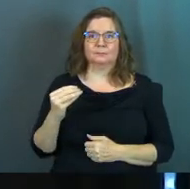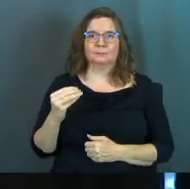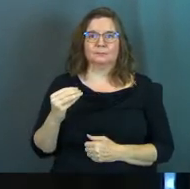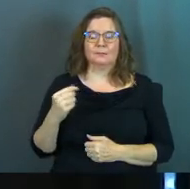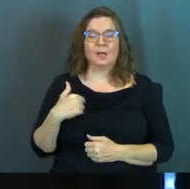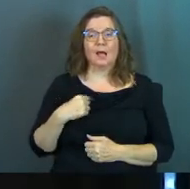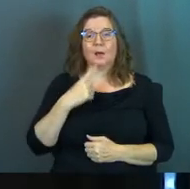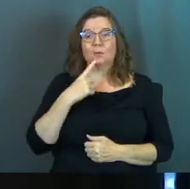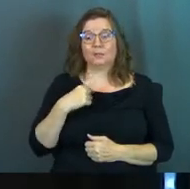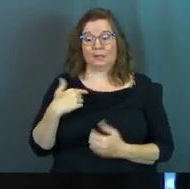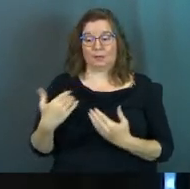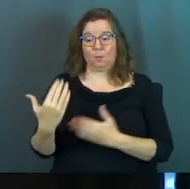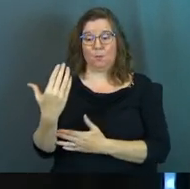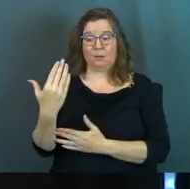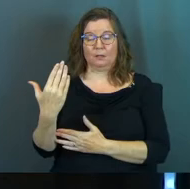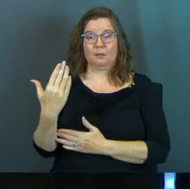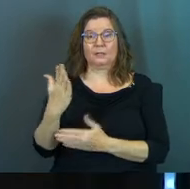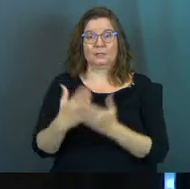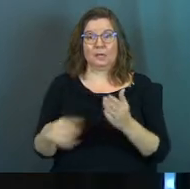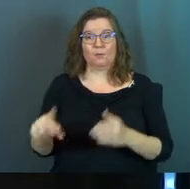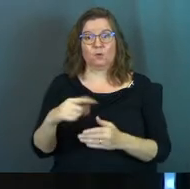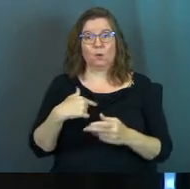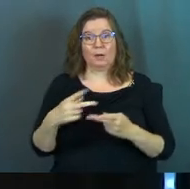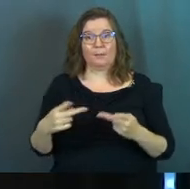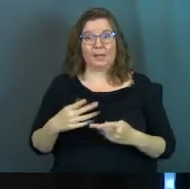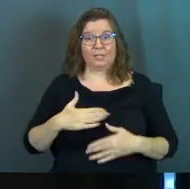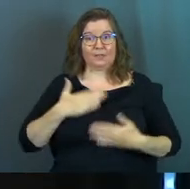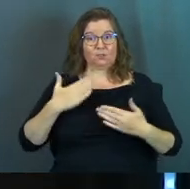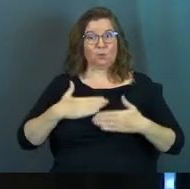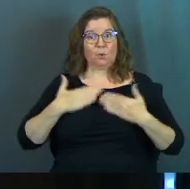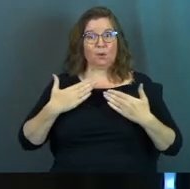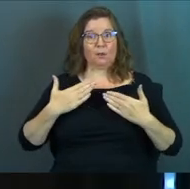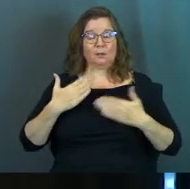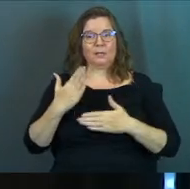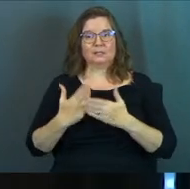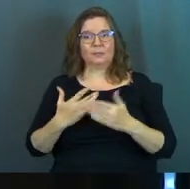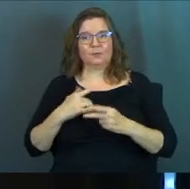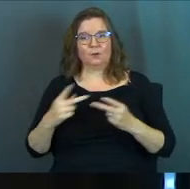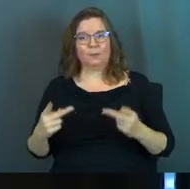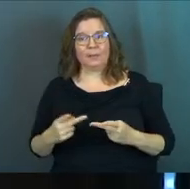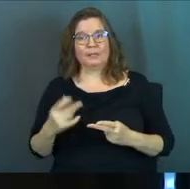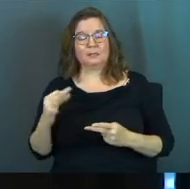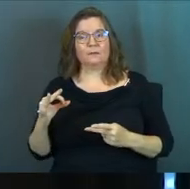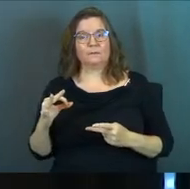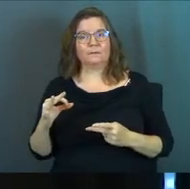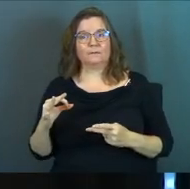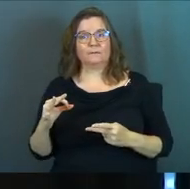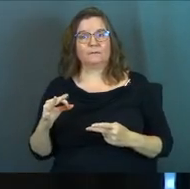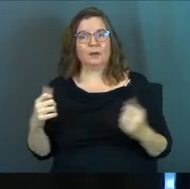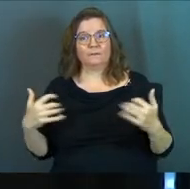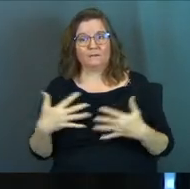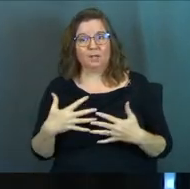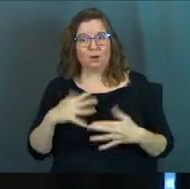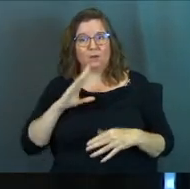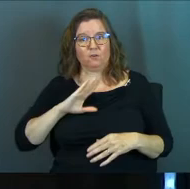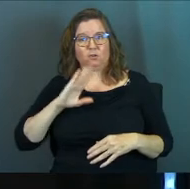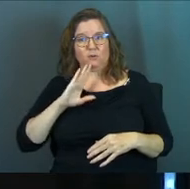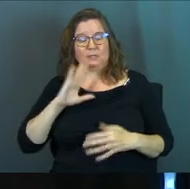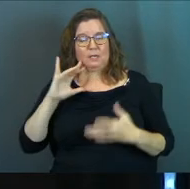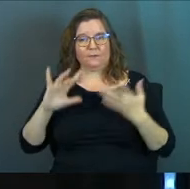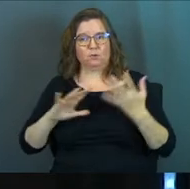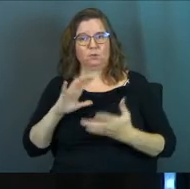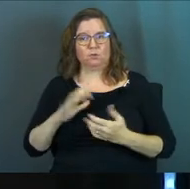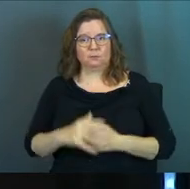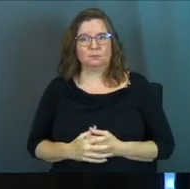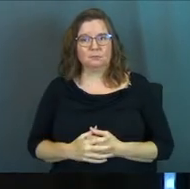And I would say this morning, some of you were in a place of joy and some of you were in a place of fear and frustration and